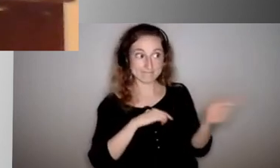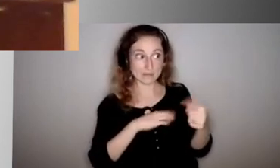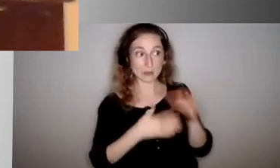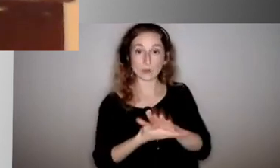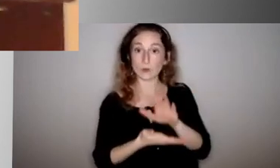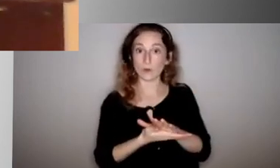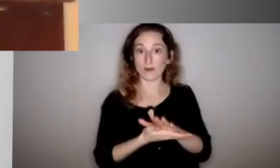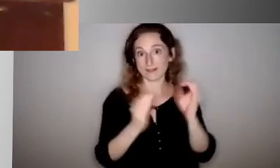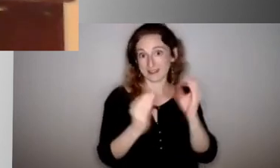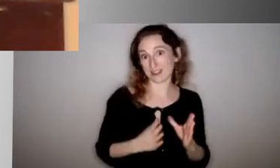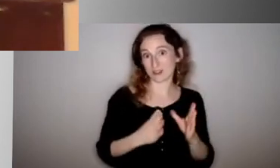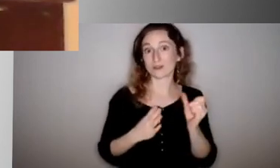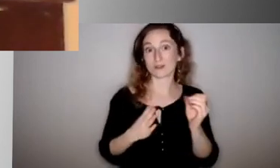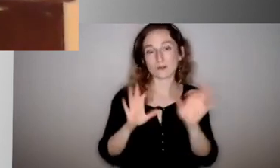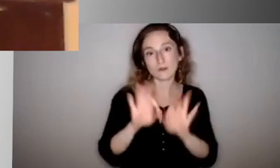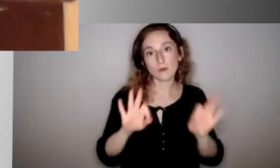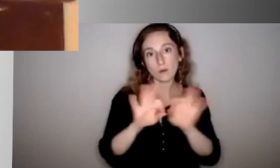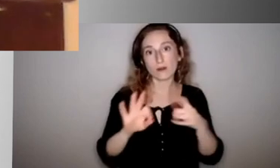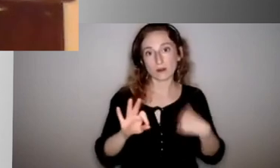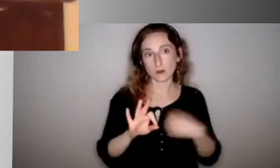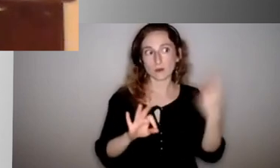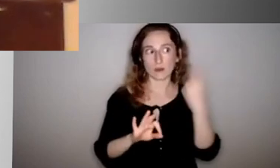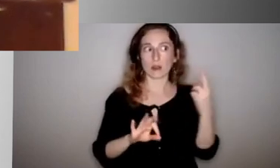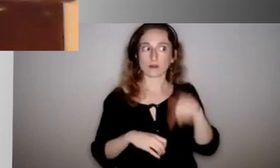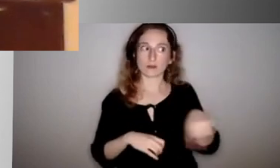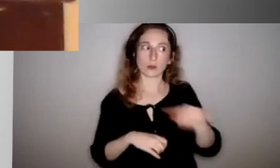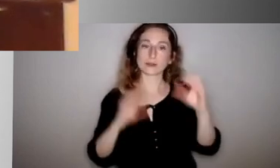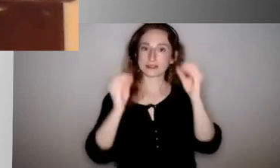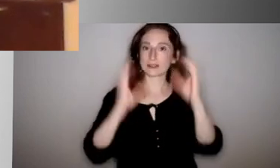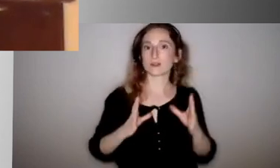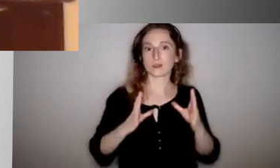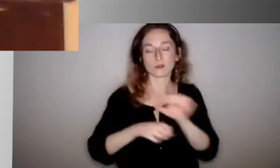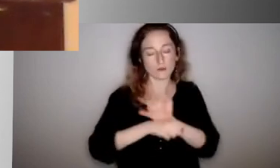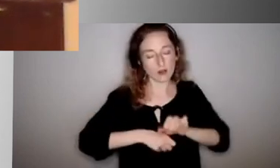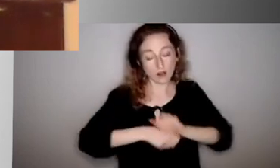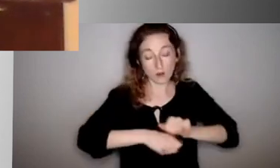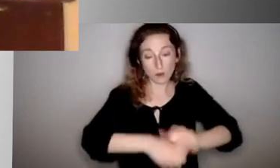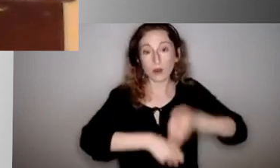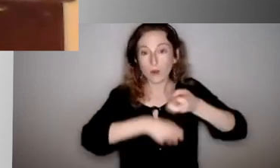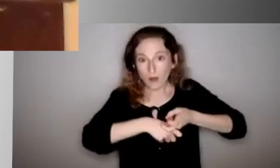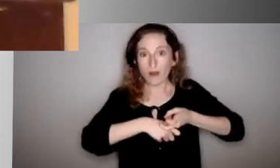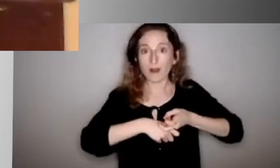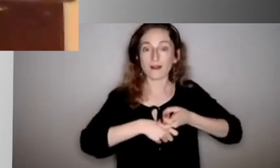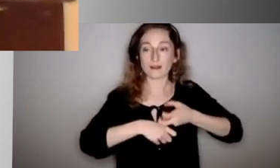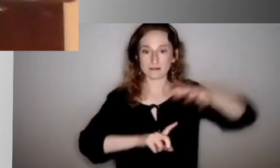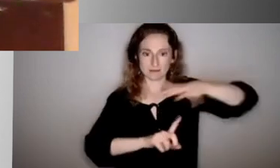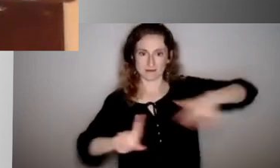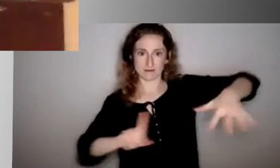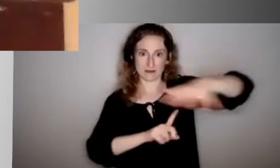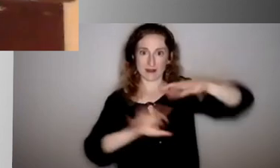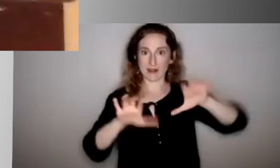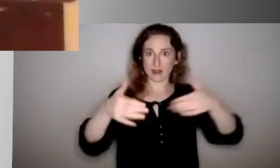all realize that our teachers are working harder than they've ever worked before. They're in teaching in spaces that they were not necessarily professionally